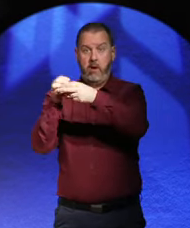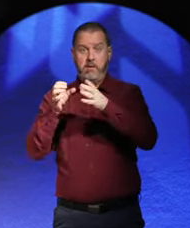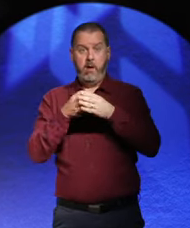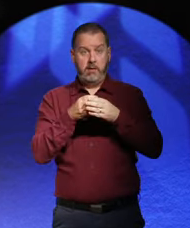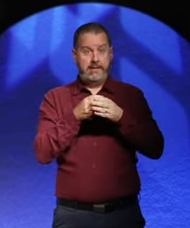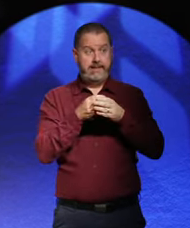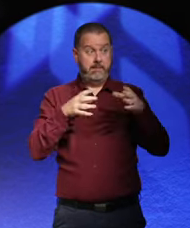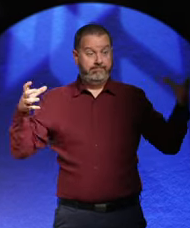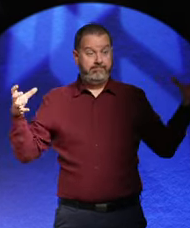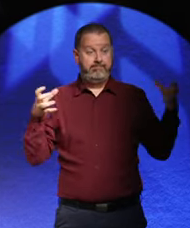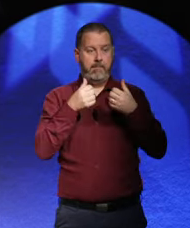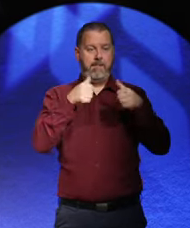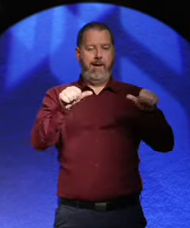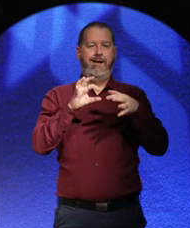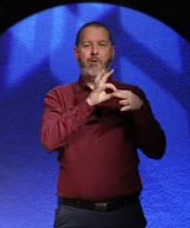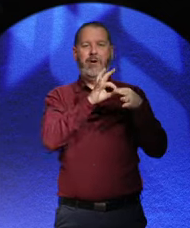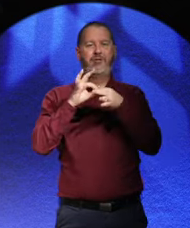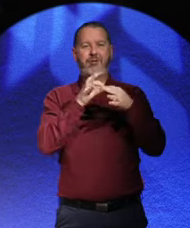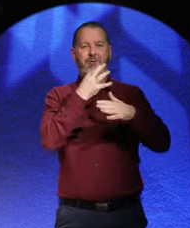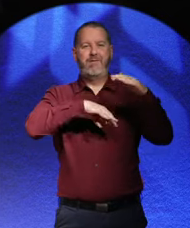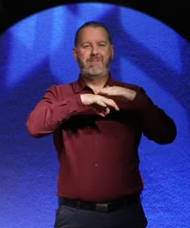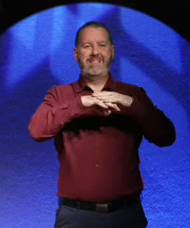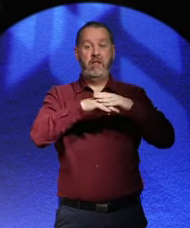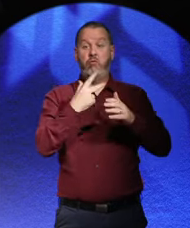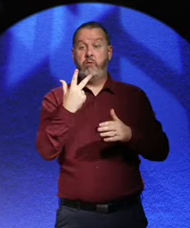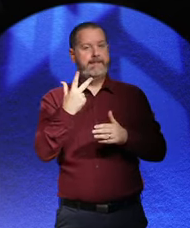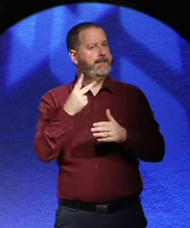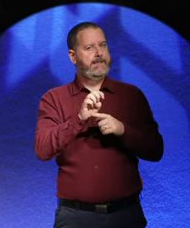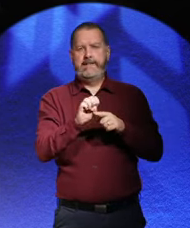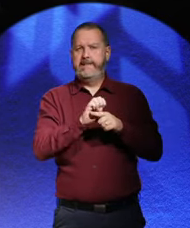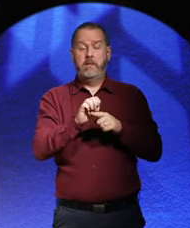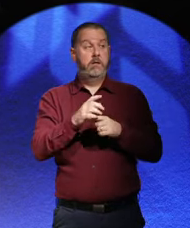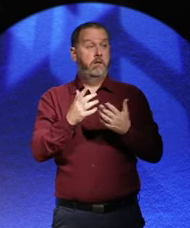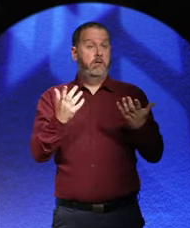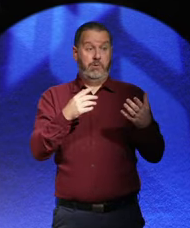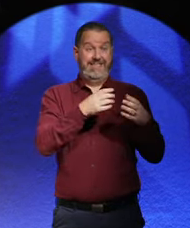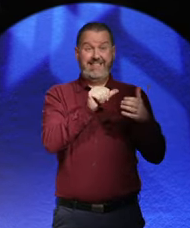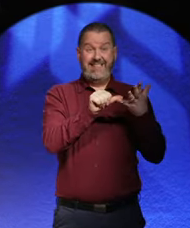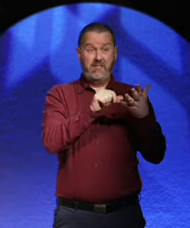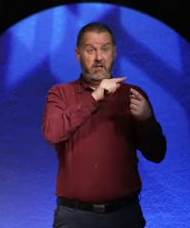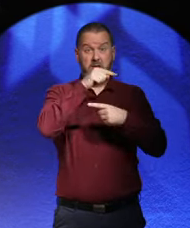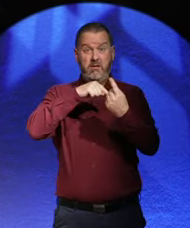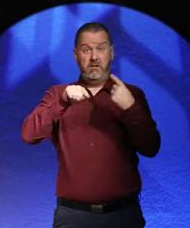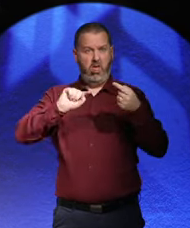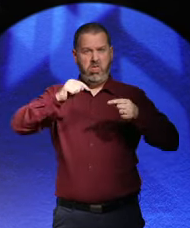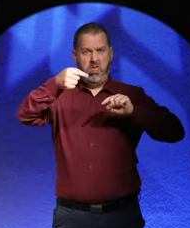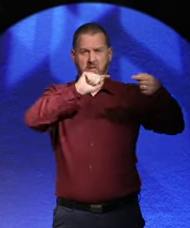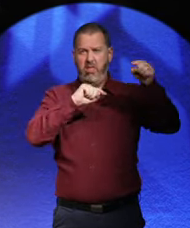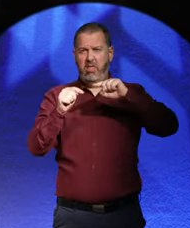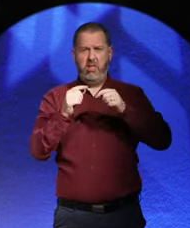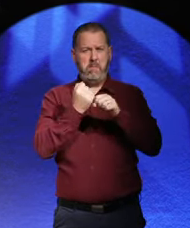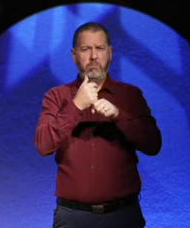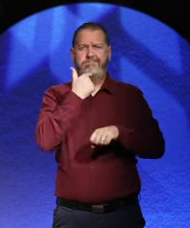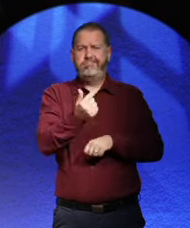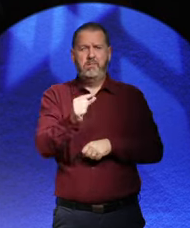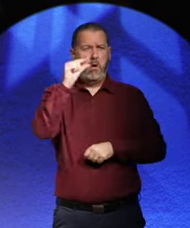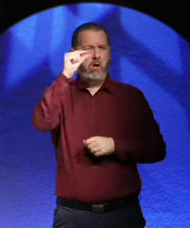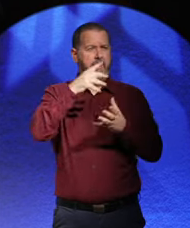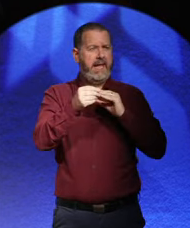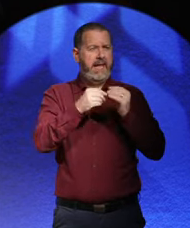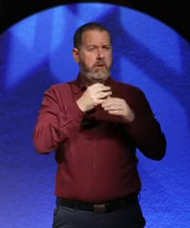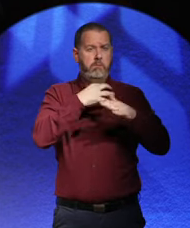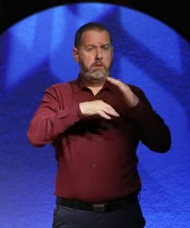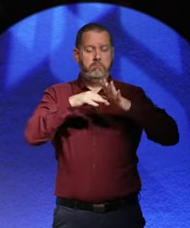And this was a real problem because they fell out over minor issues. A government could fall over a very minor